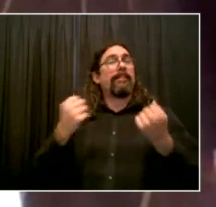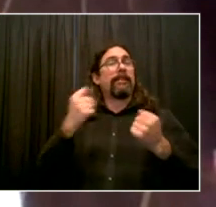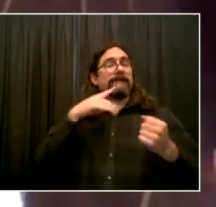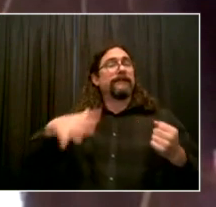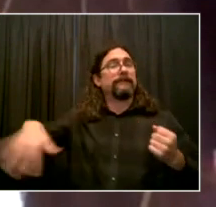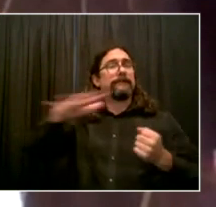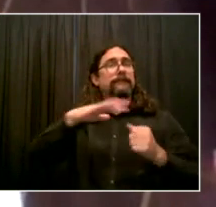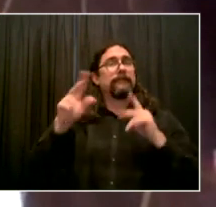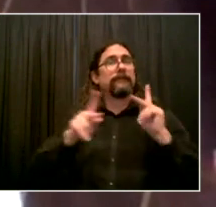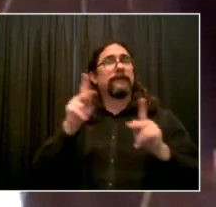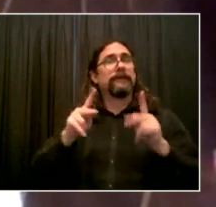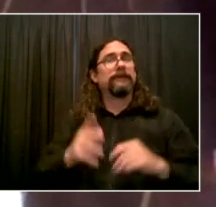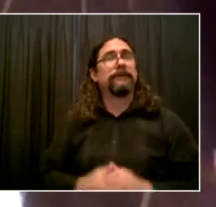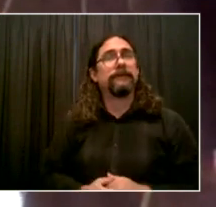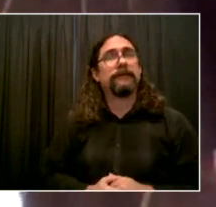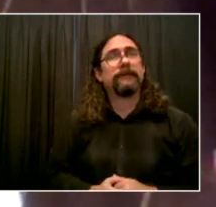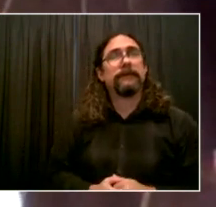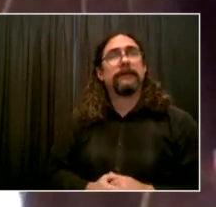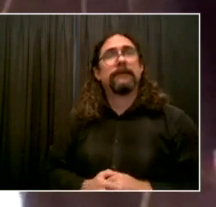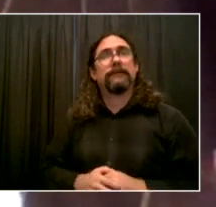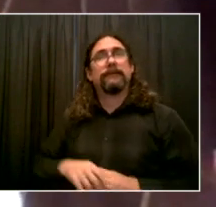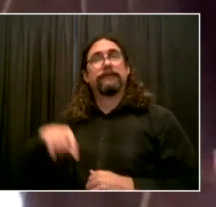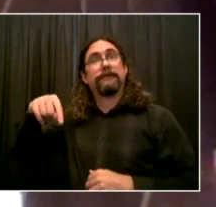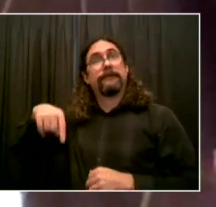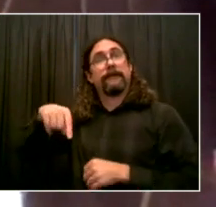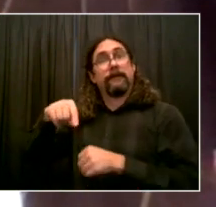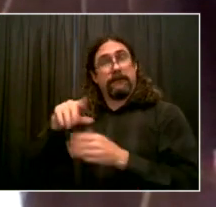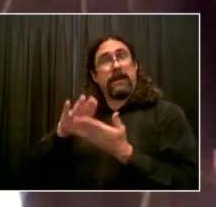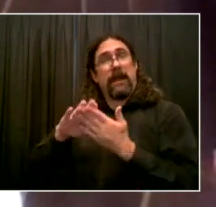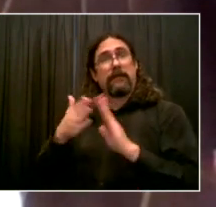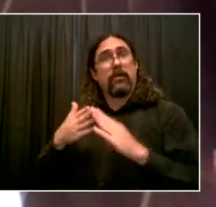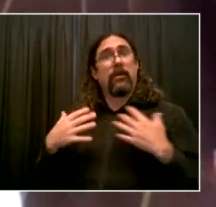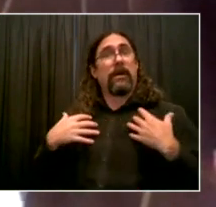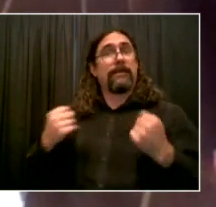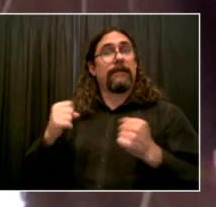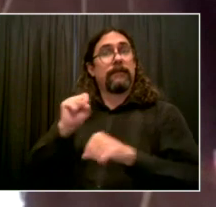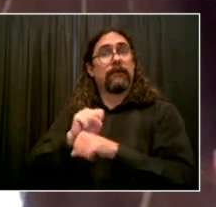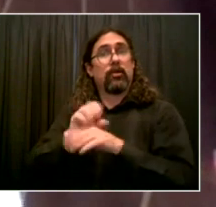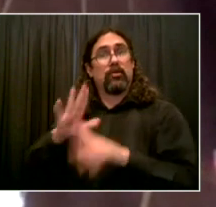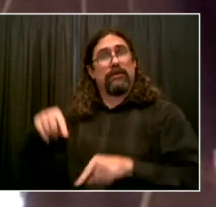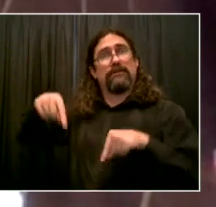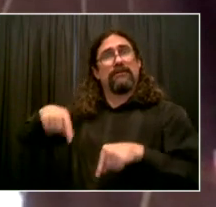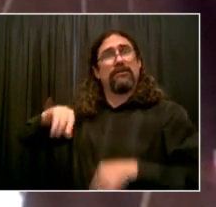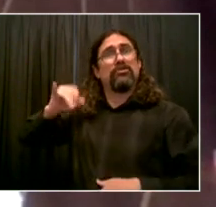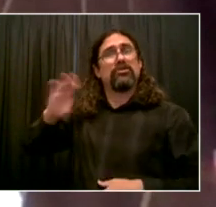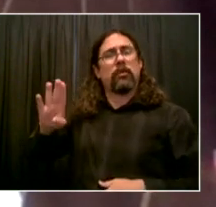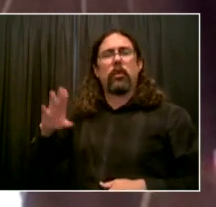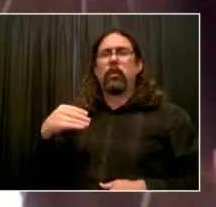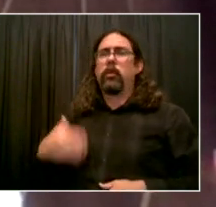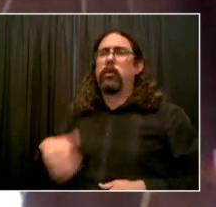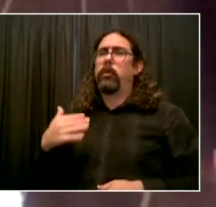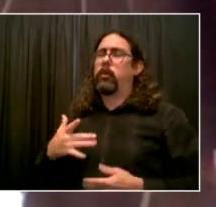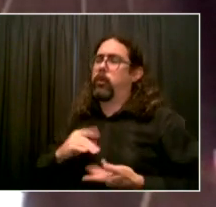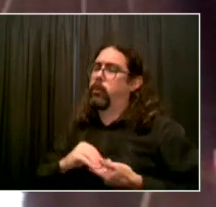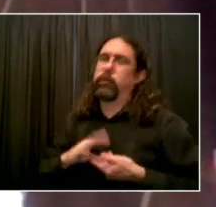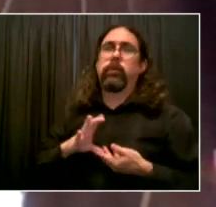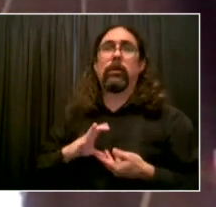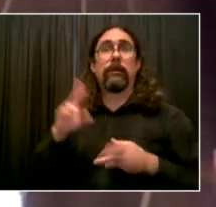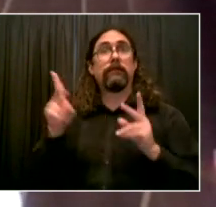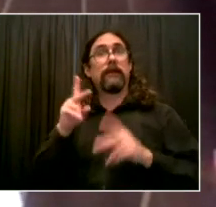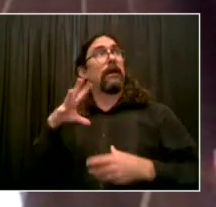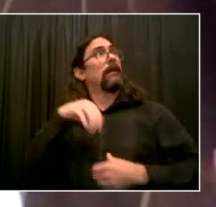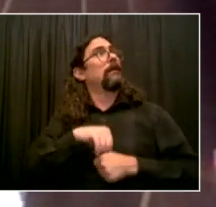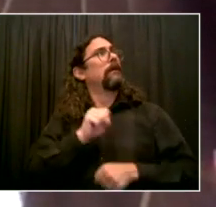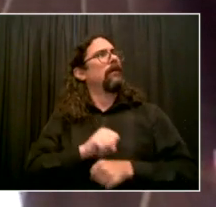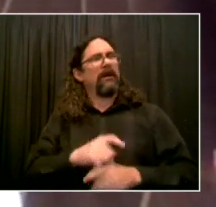And I'm confident that the New York City Public Health Corps will impact lives and livelihoods and deliver